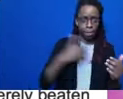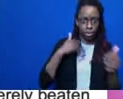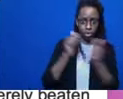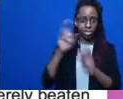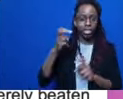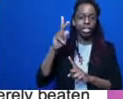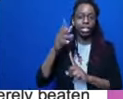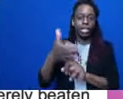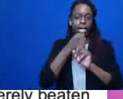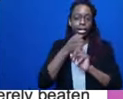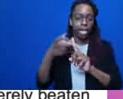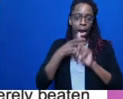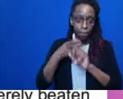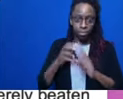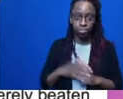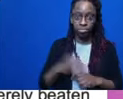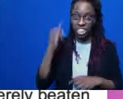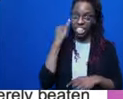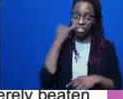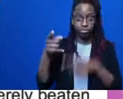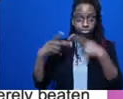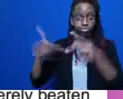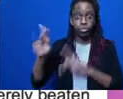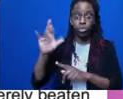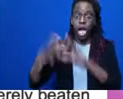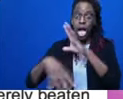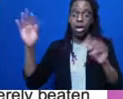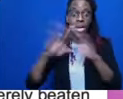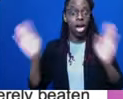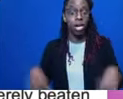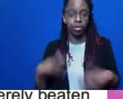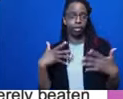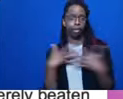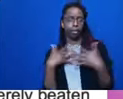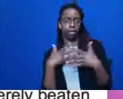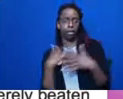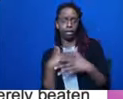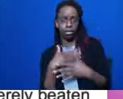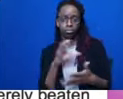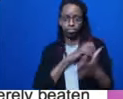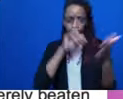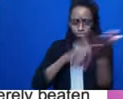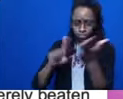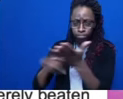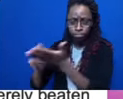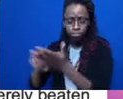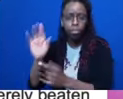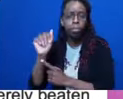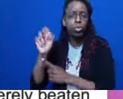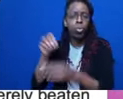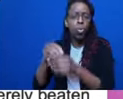When police investigated the abuse in the home, they refused to question Brisha outside the presence of her father.